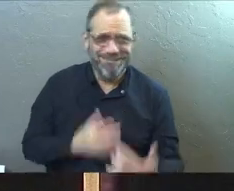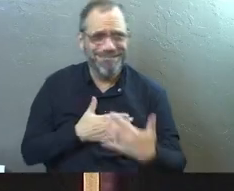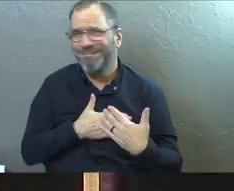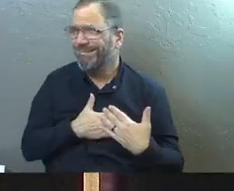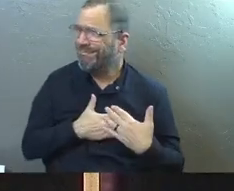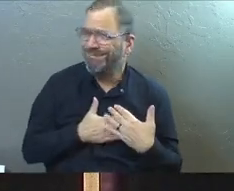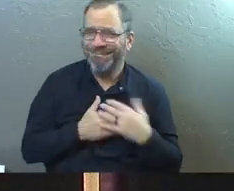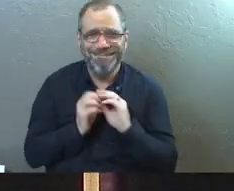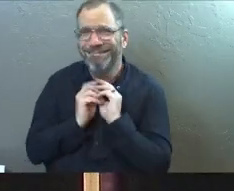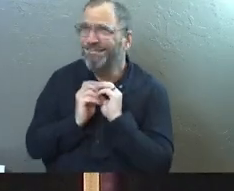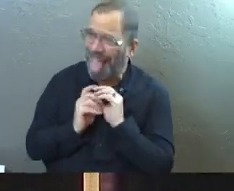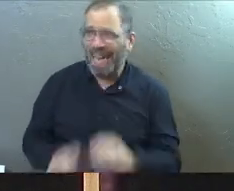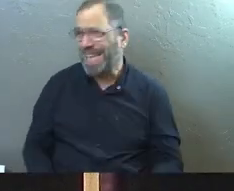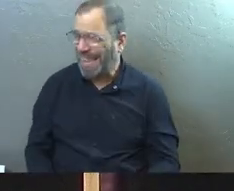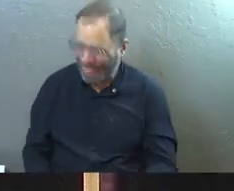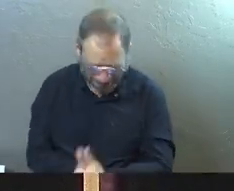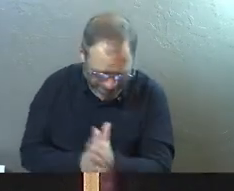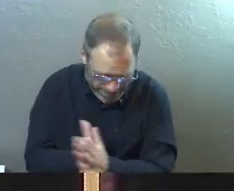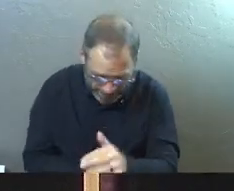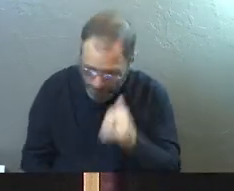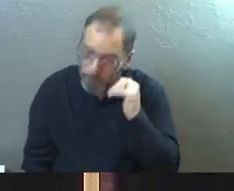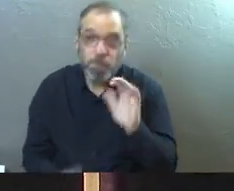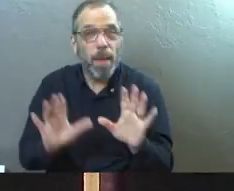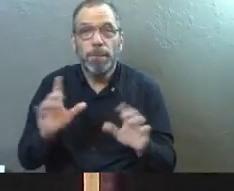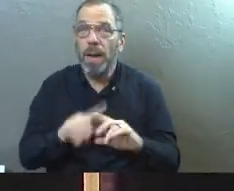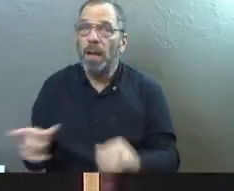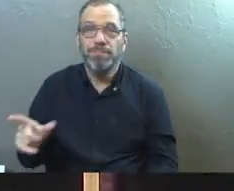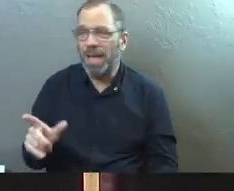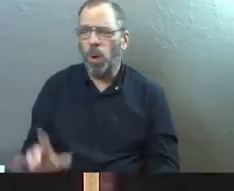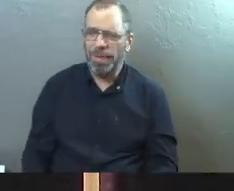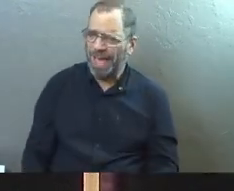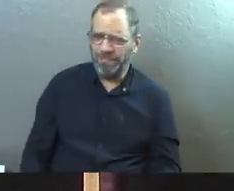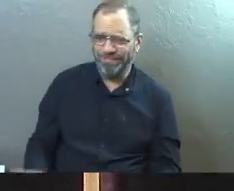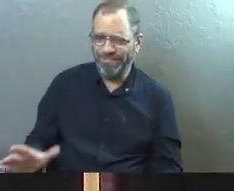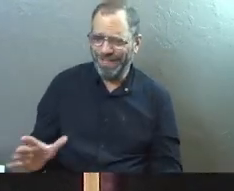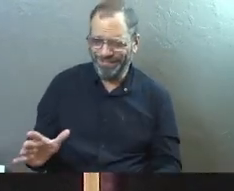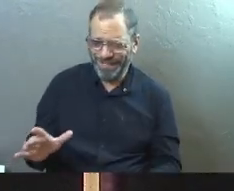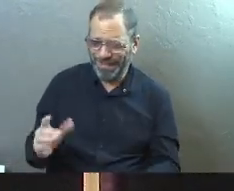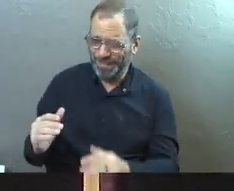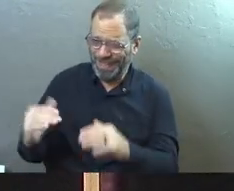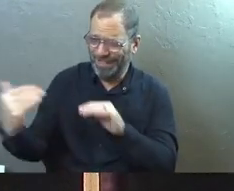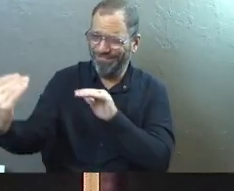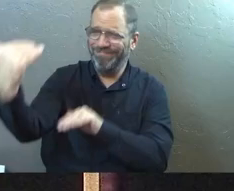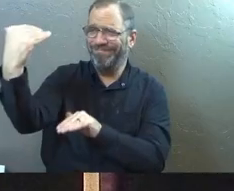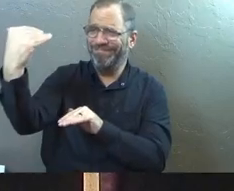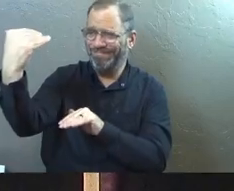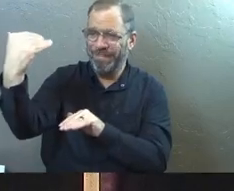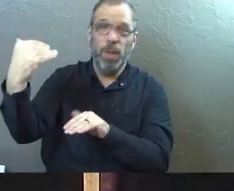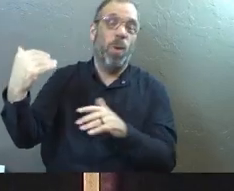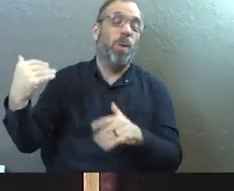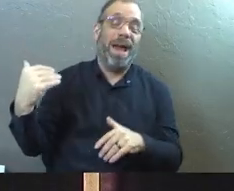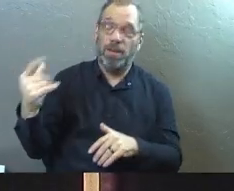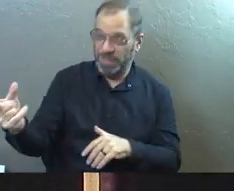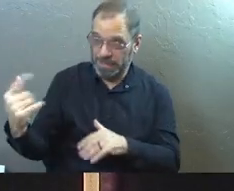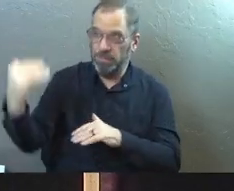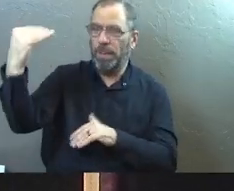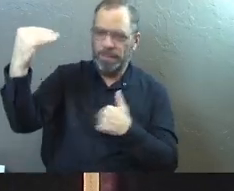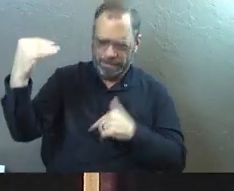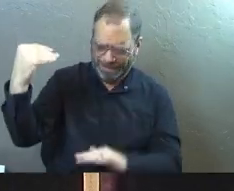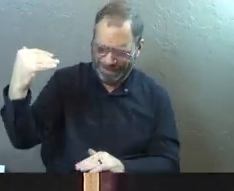know what I mean? That girl's beautiful. But she's way out of my league. It's a fact. By the grace of God, do I stand here today?